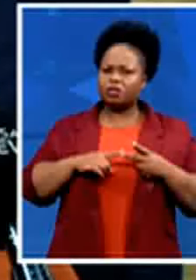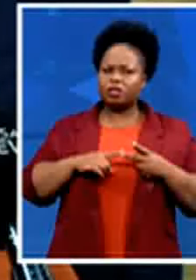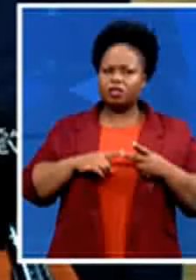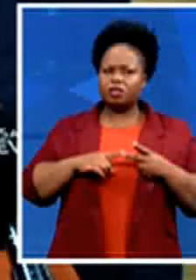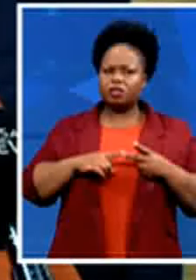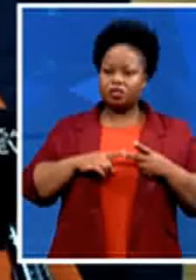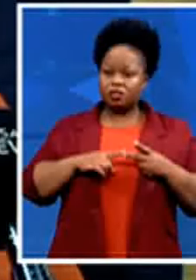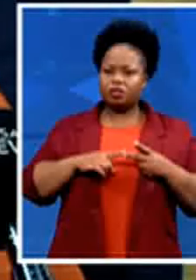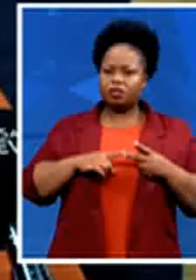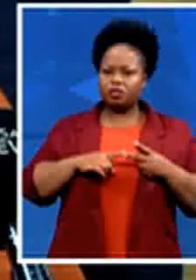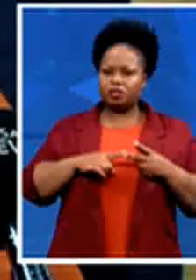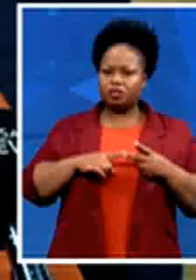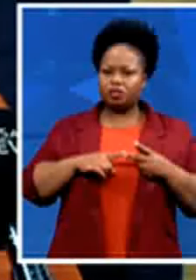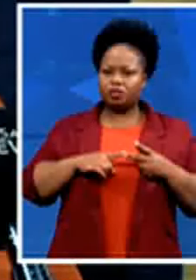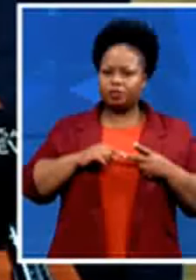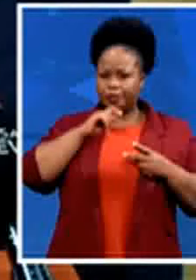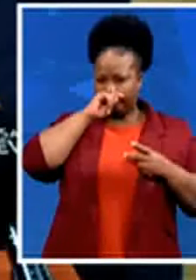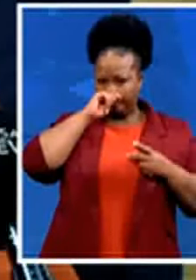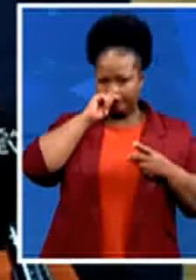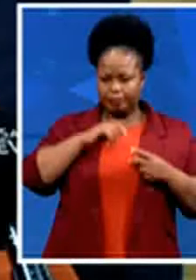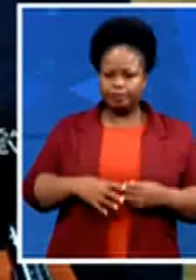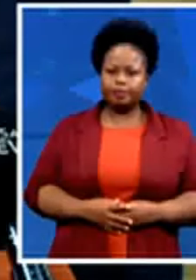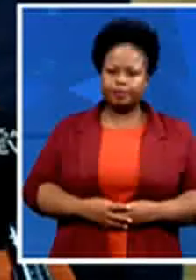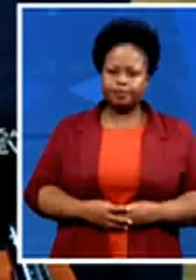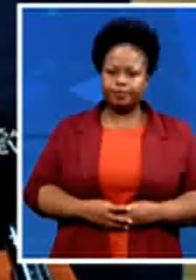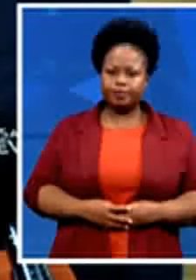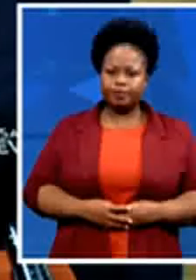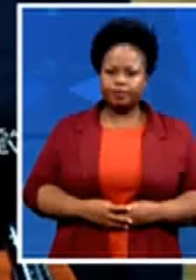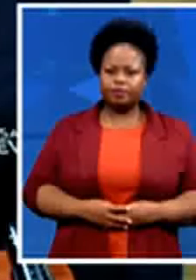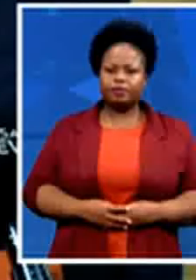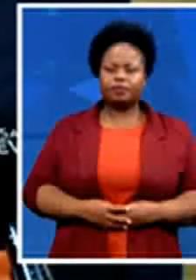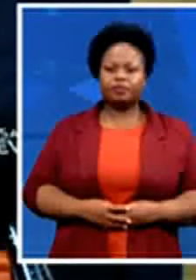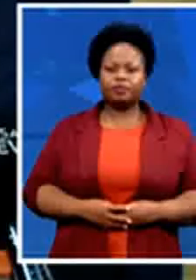foundation and we are committing to build